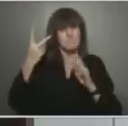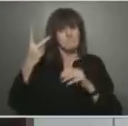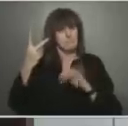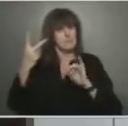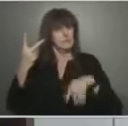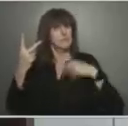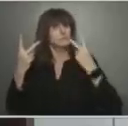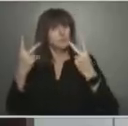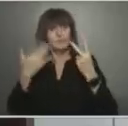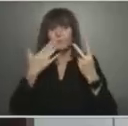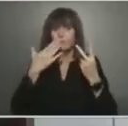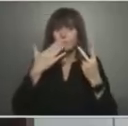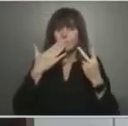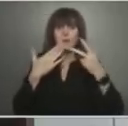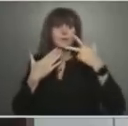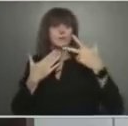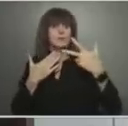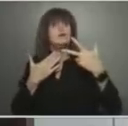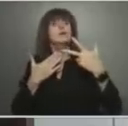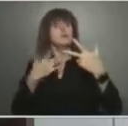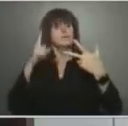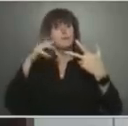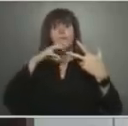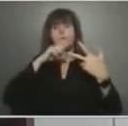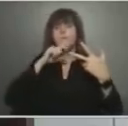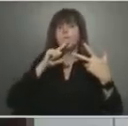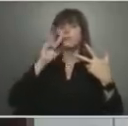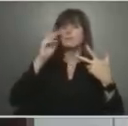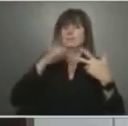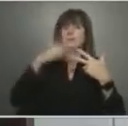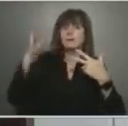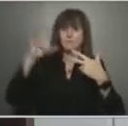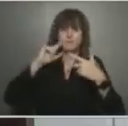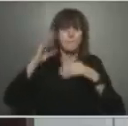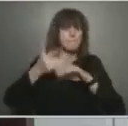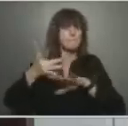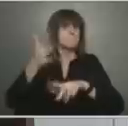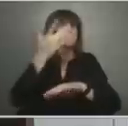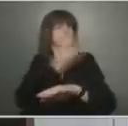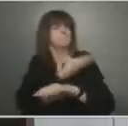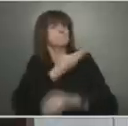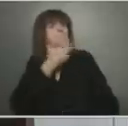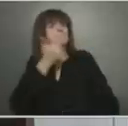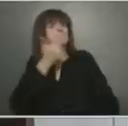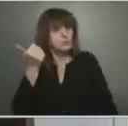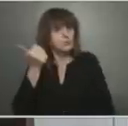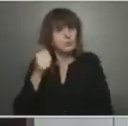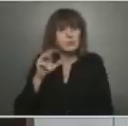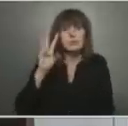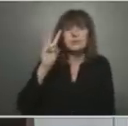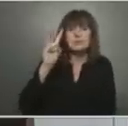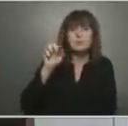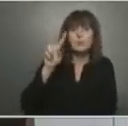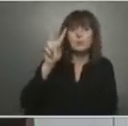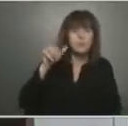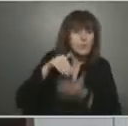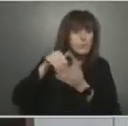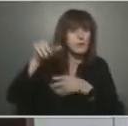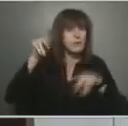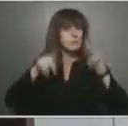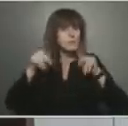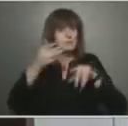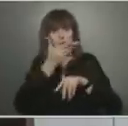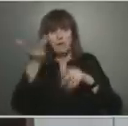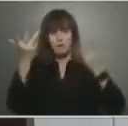much better. So thank you to the over 6.2 million Ontarians vaccinated with three doses. This accounts